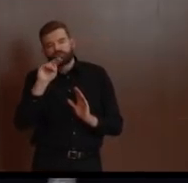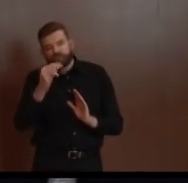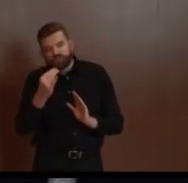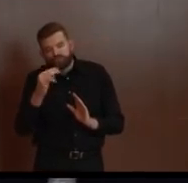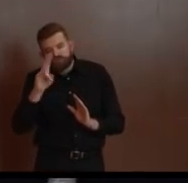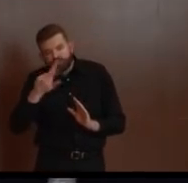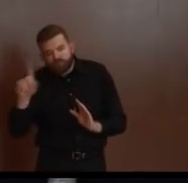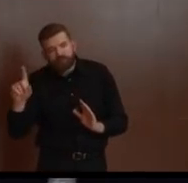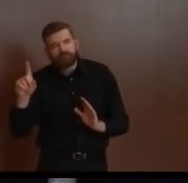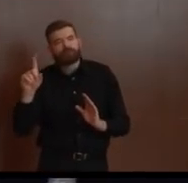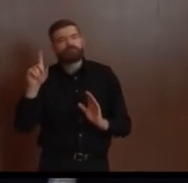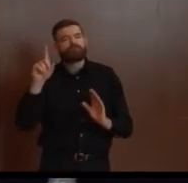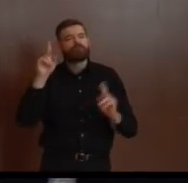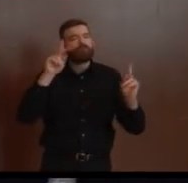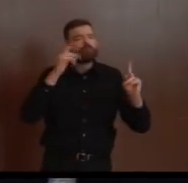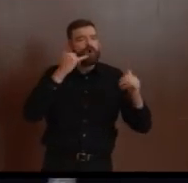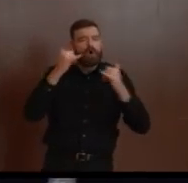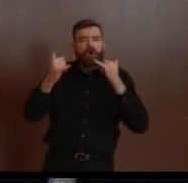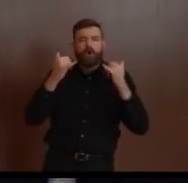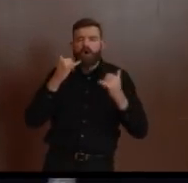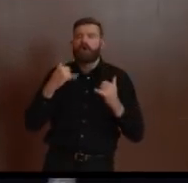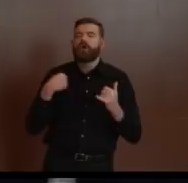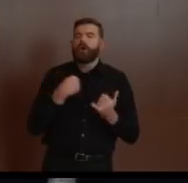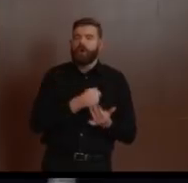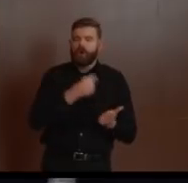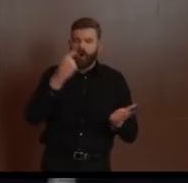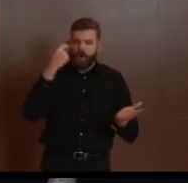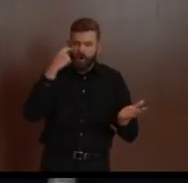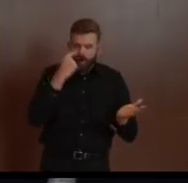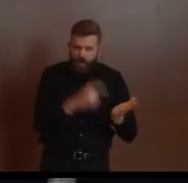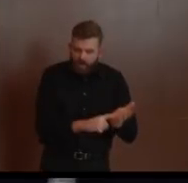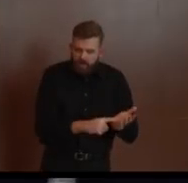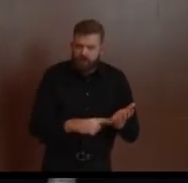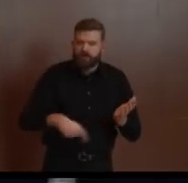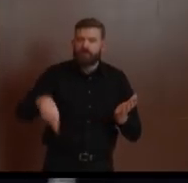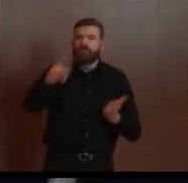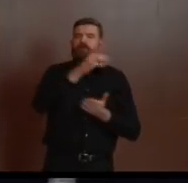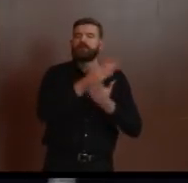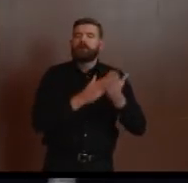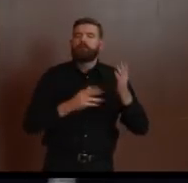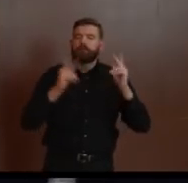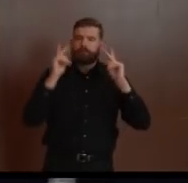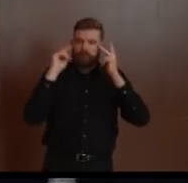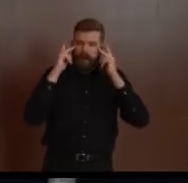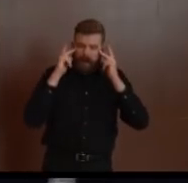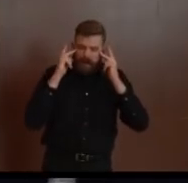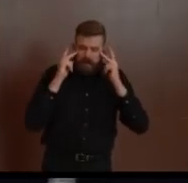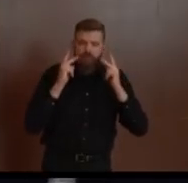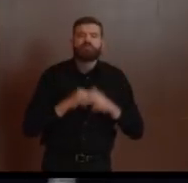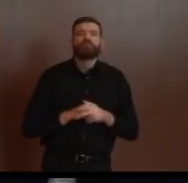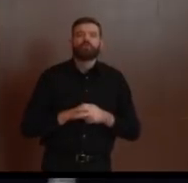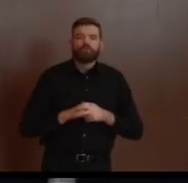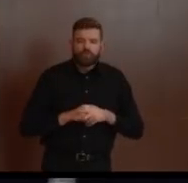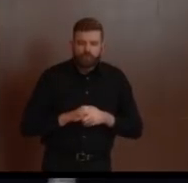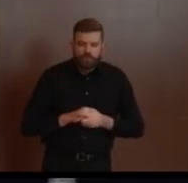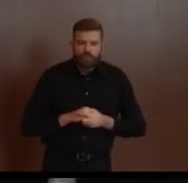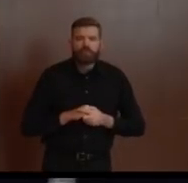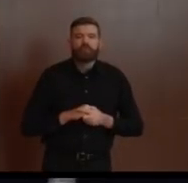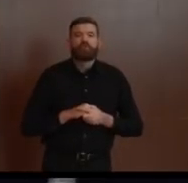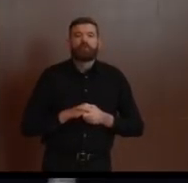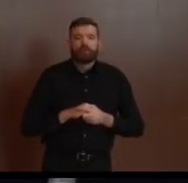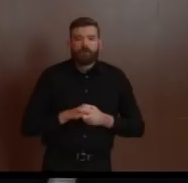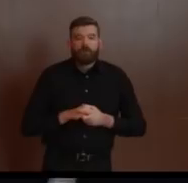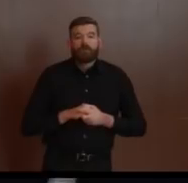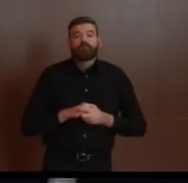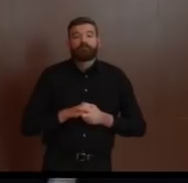opening the call center at the end of January, where we have trained healthcare professionals, they've answered